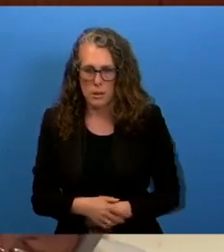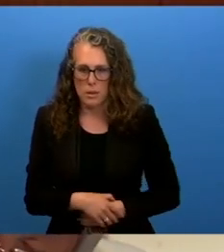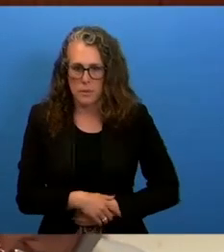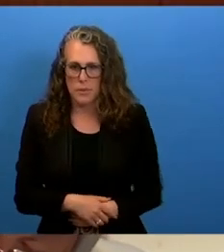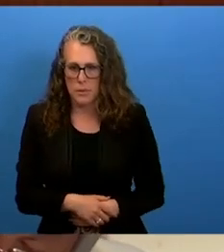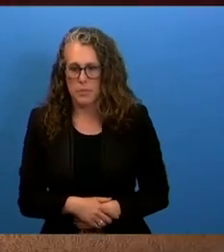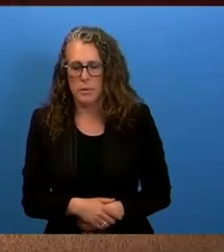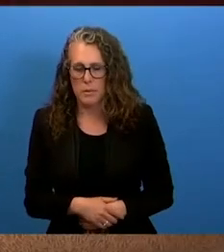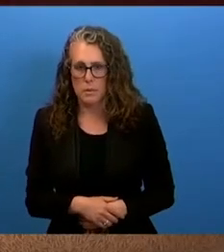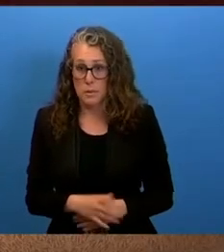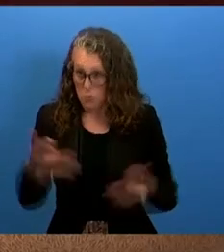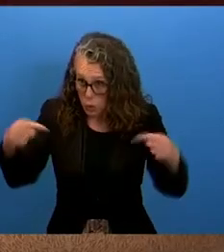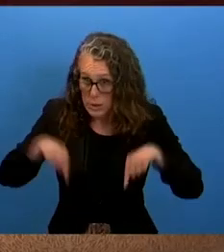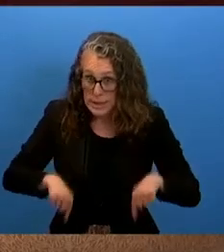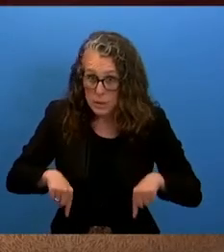Are you in the room?